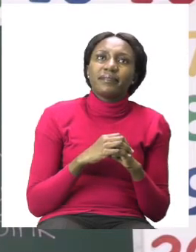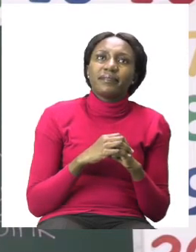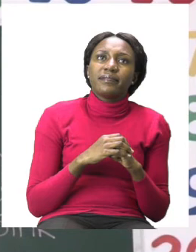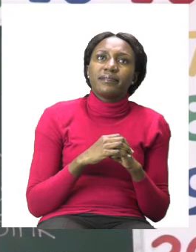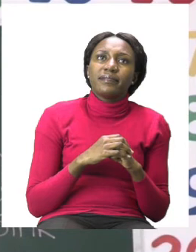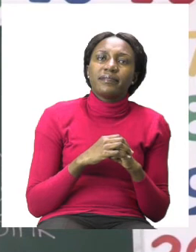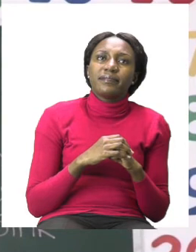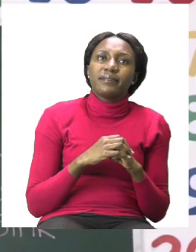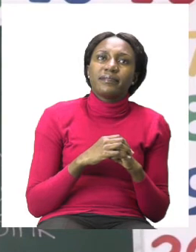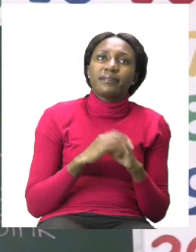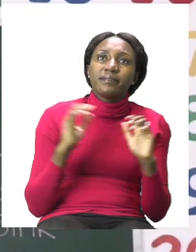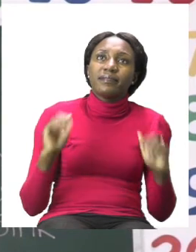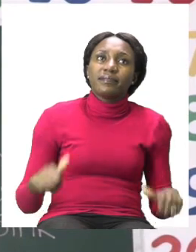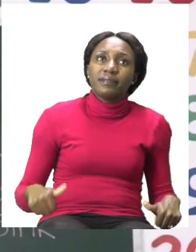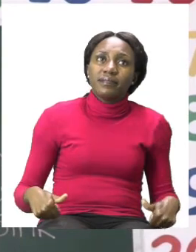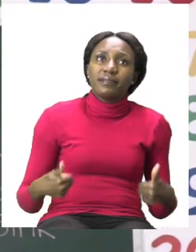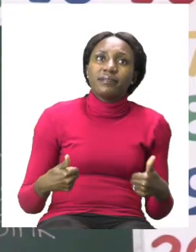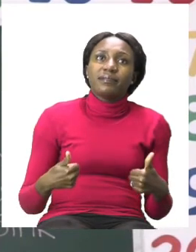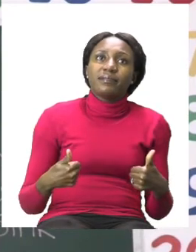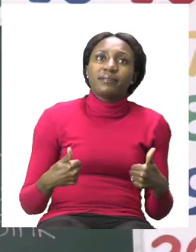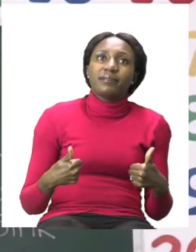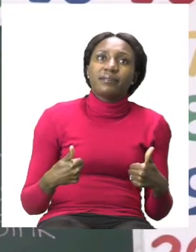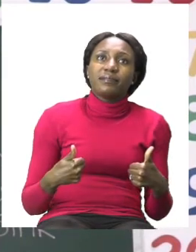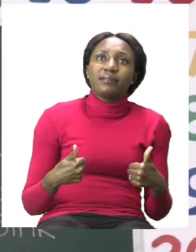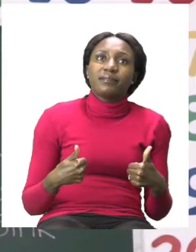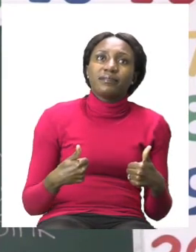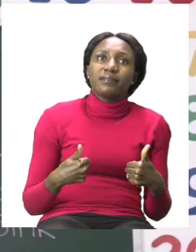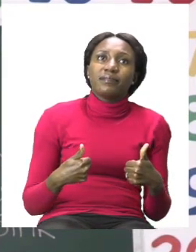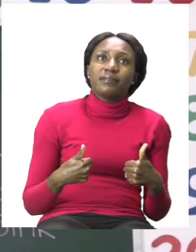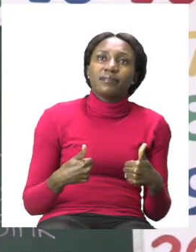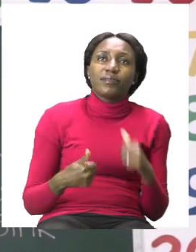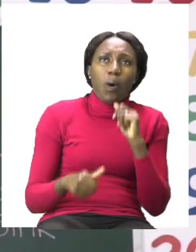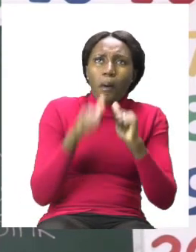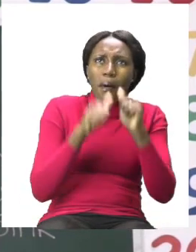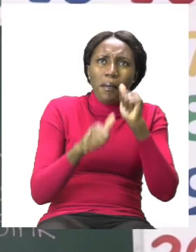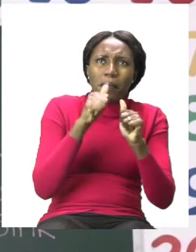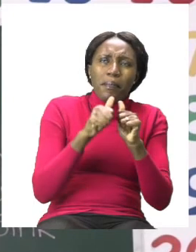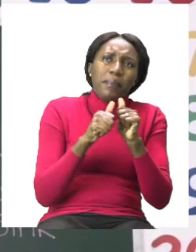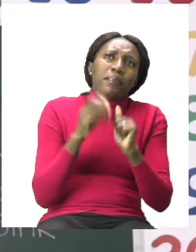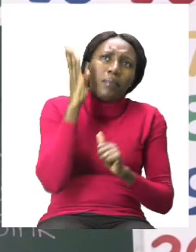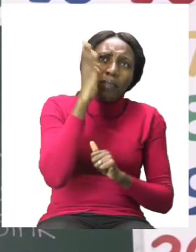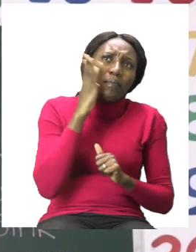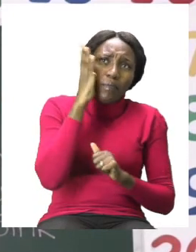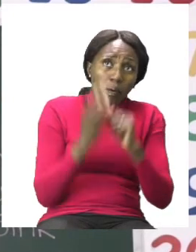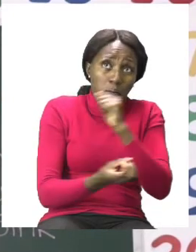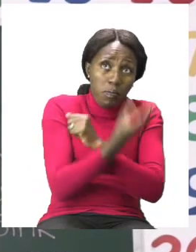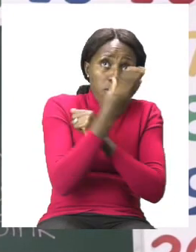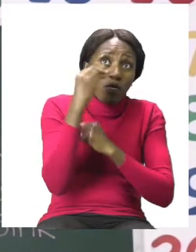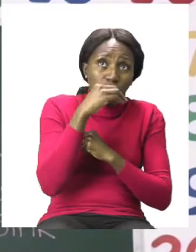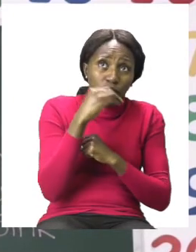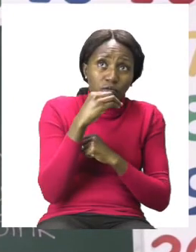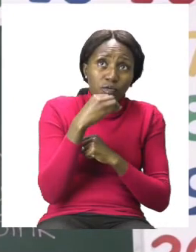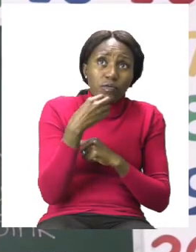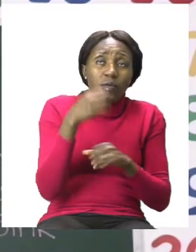have is of a boy who is enjoying his delicious breakfast. He has eggs, he has sausage and